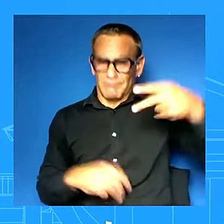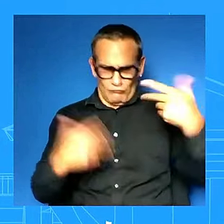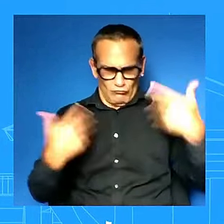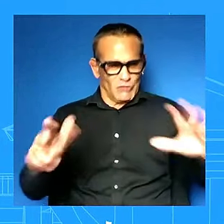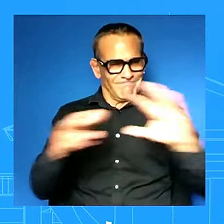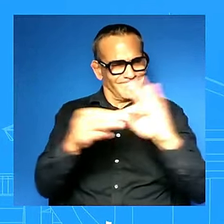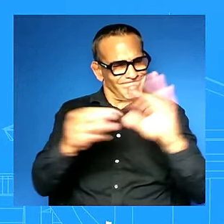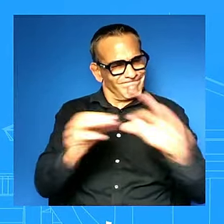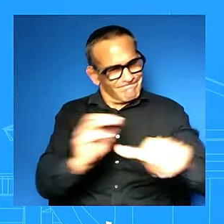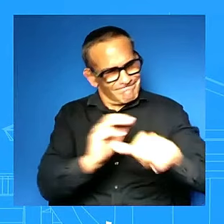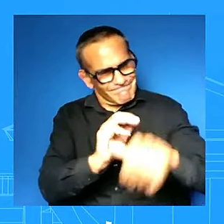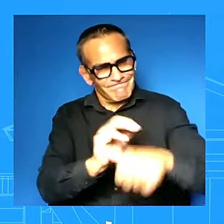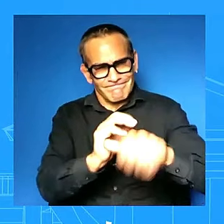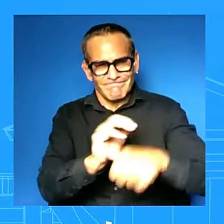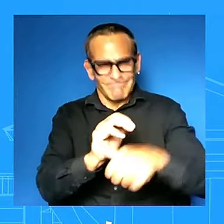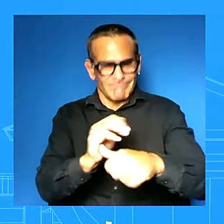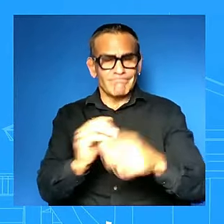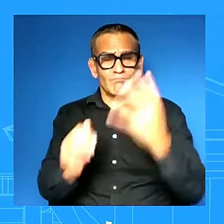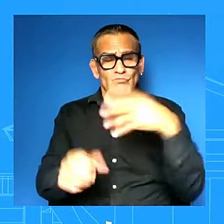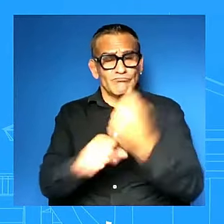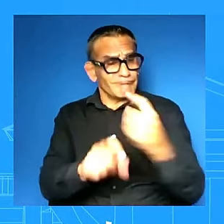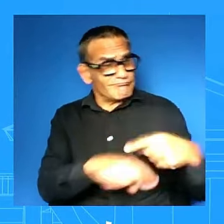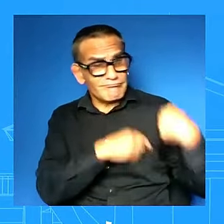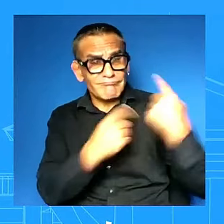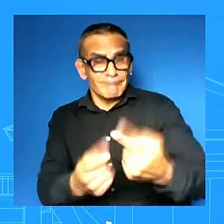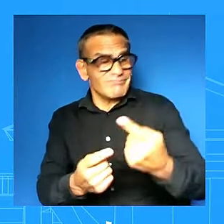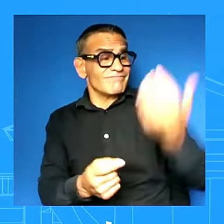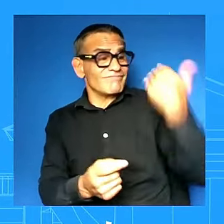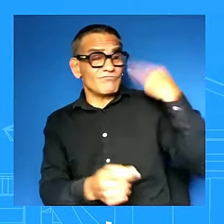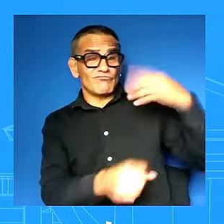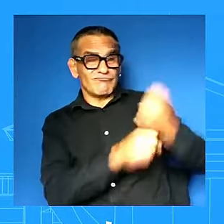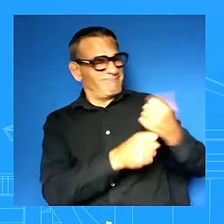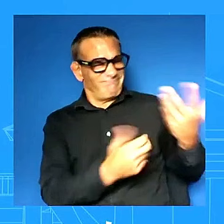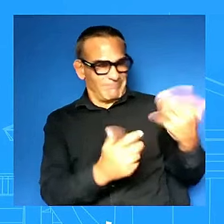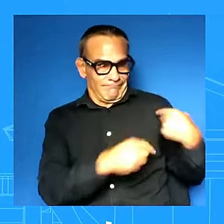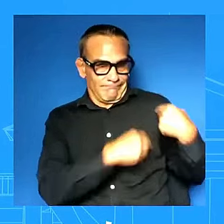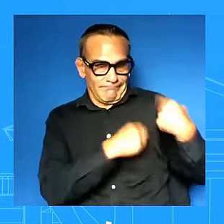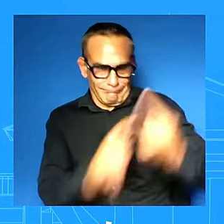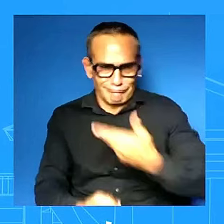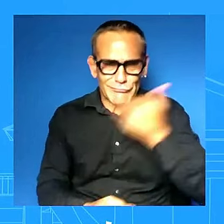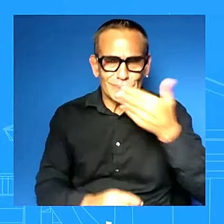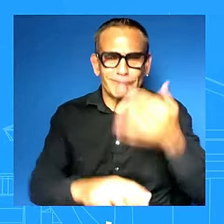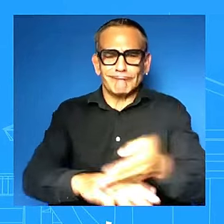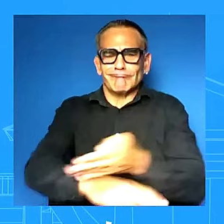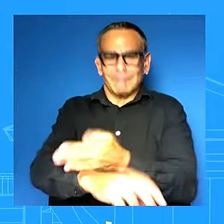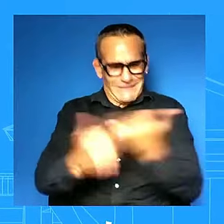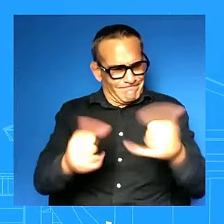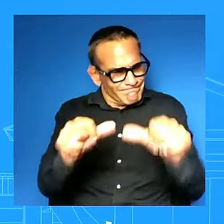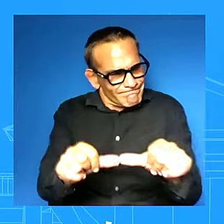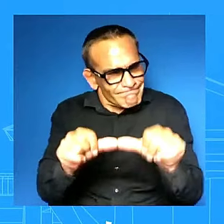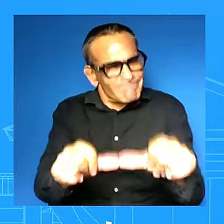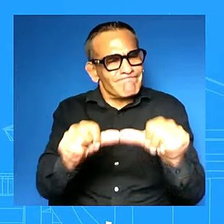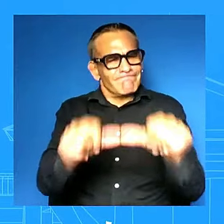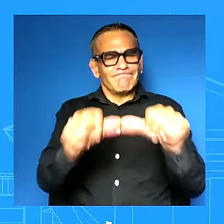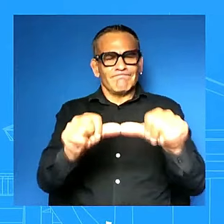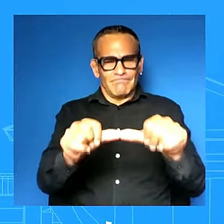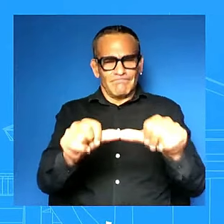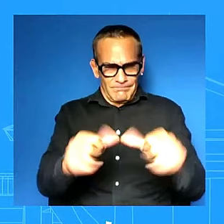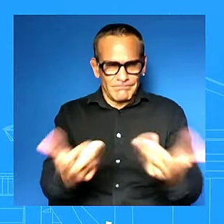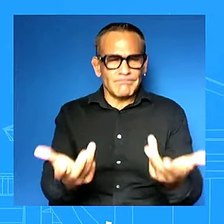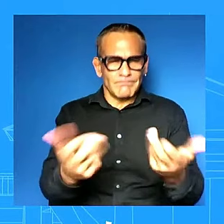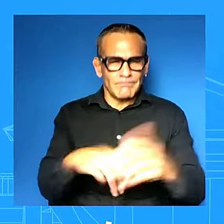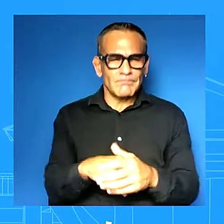now as as well as her plans to build on that progress that is something that she talked about how are we going to build on that progress